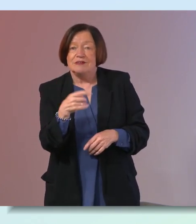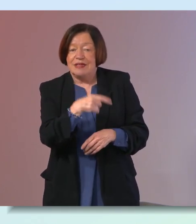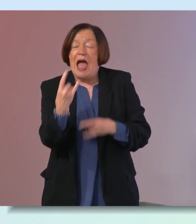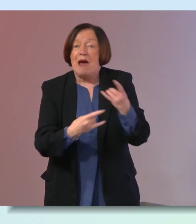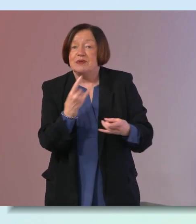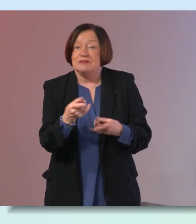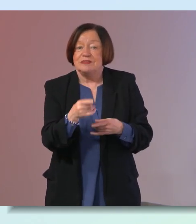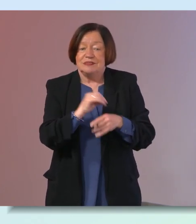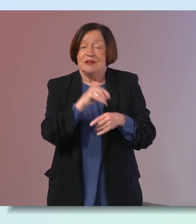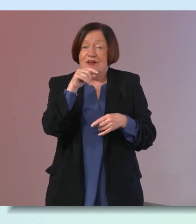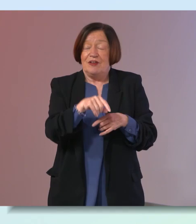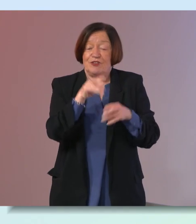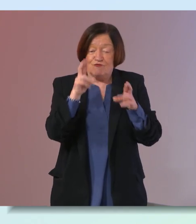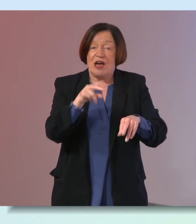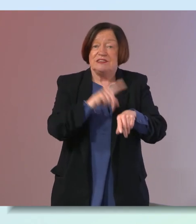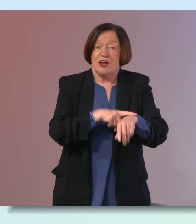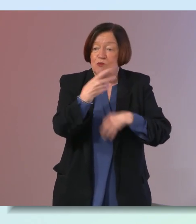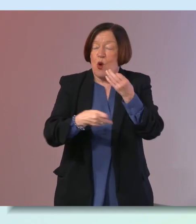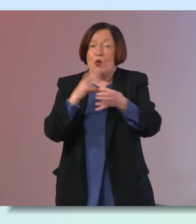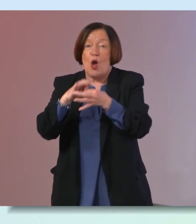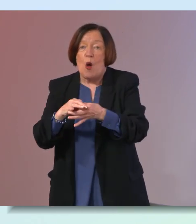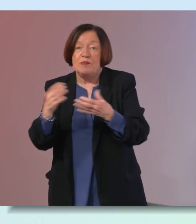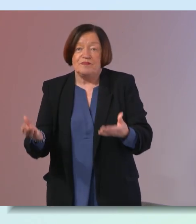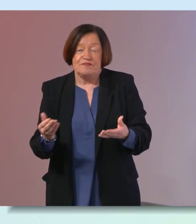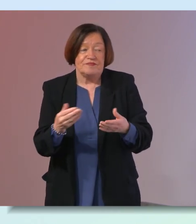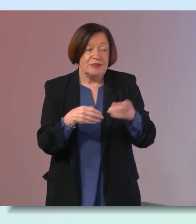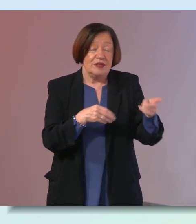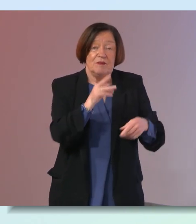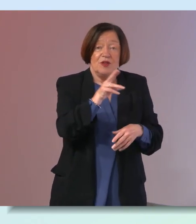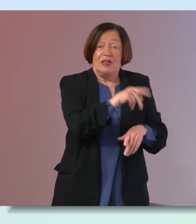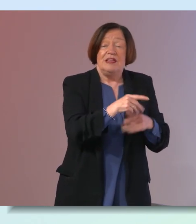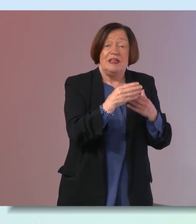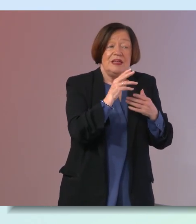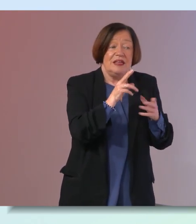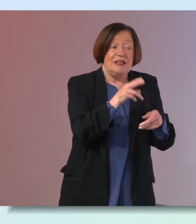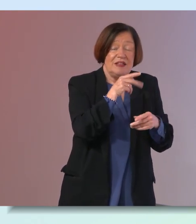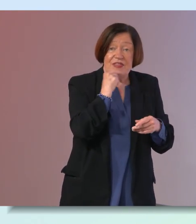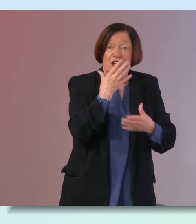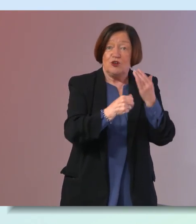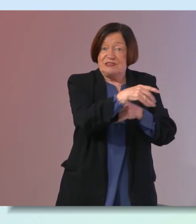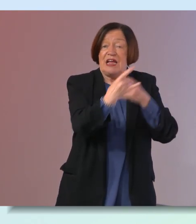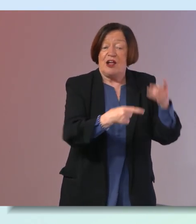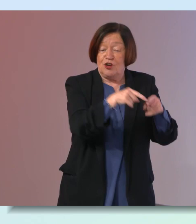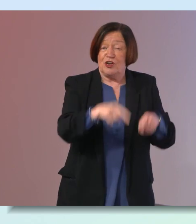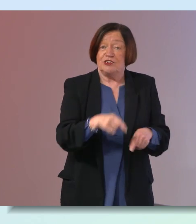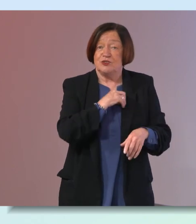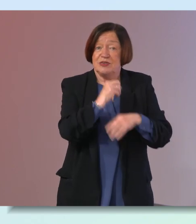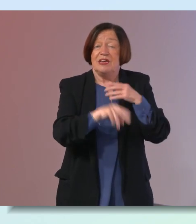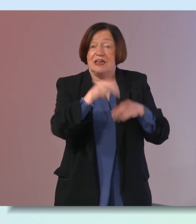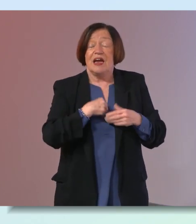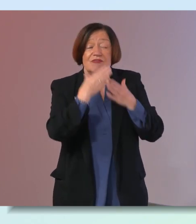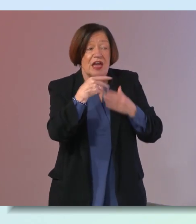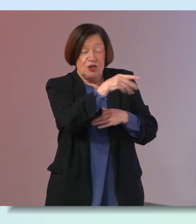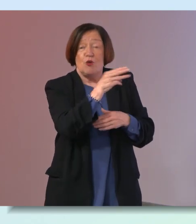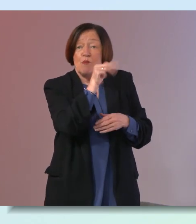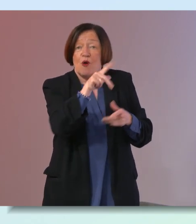on the random time going home thinking i'm going back to go away well thank you thank goodness that happened yeah and you're here with us today and more canning thank you